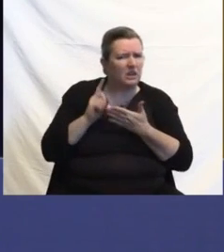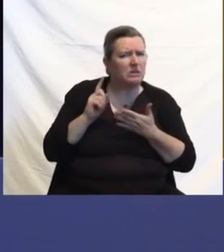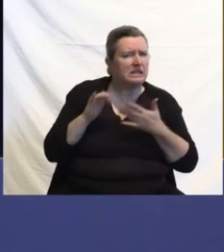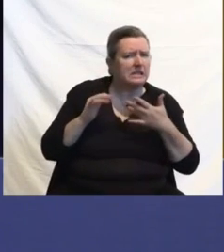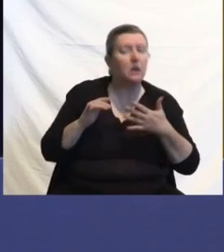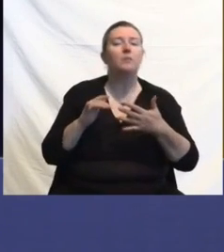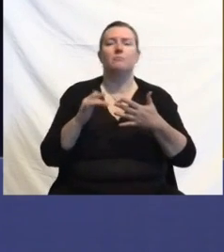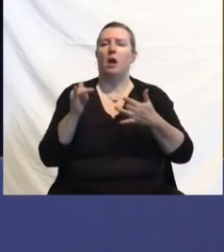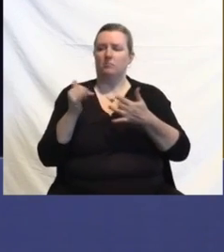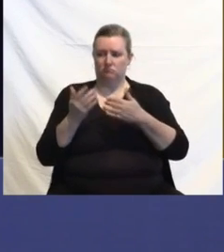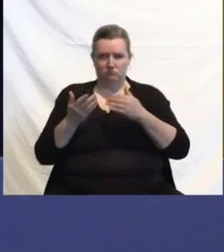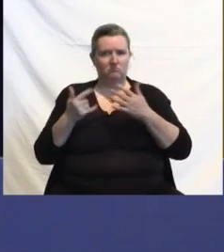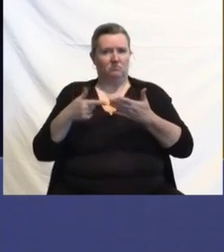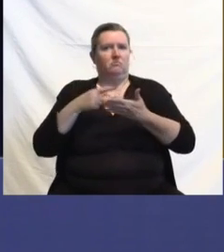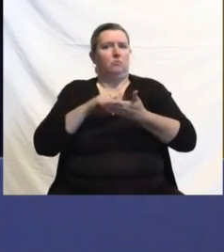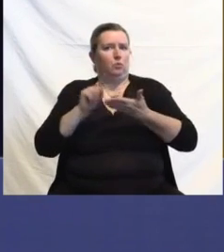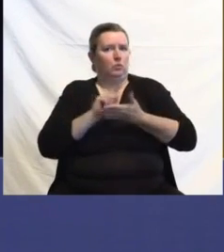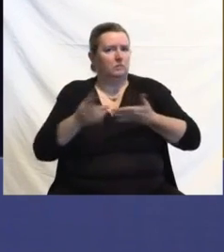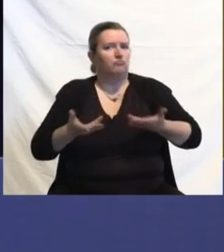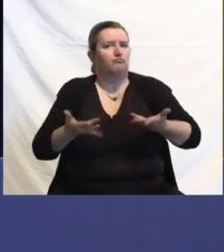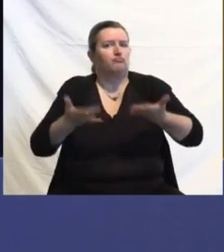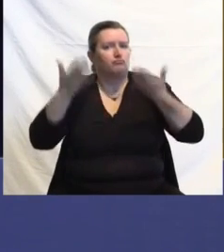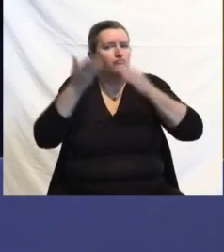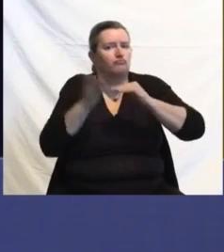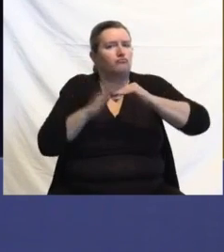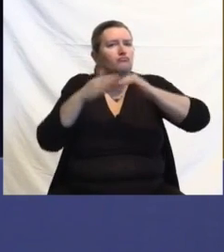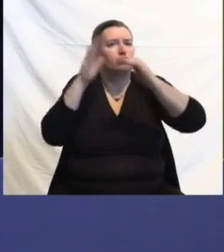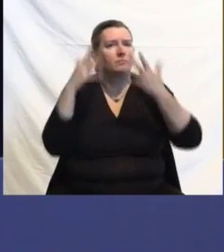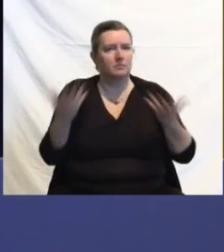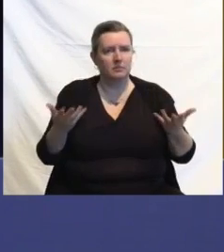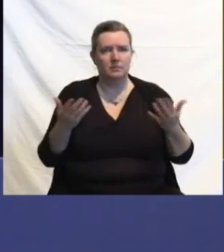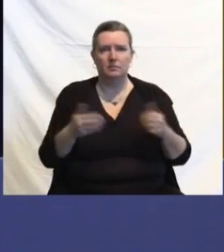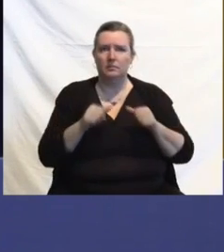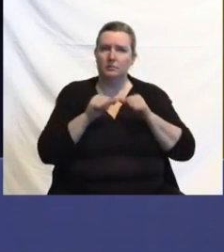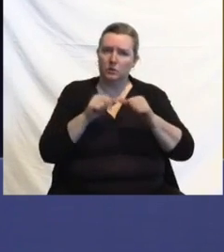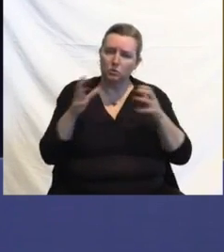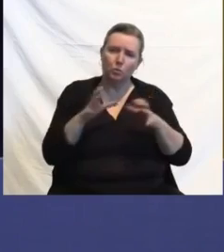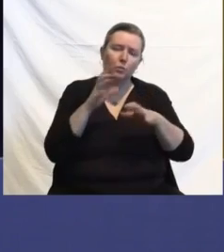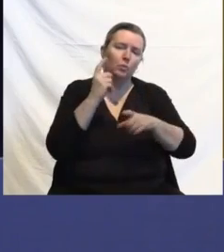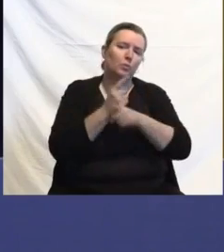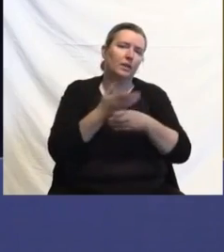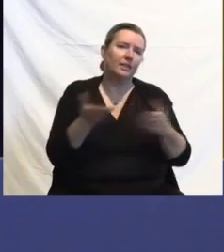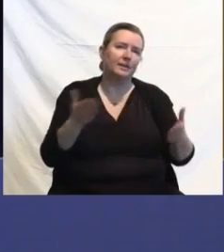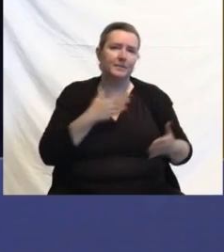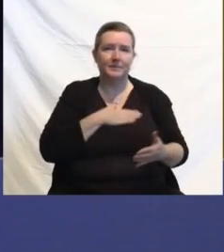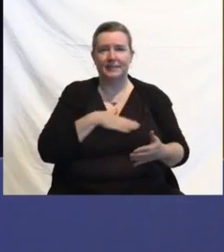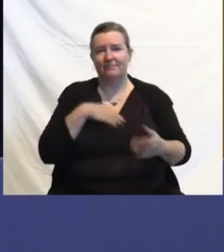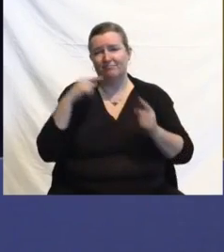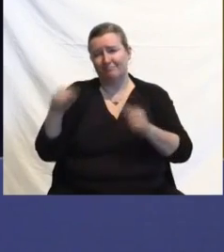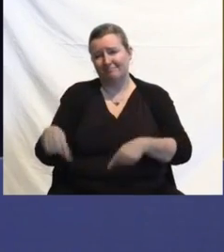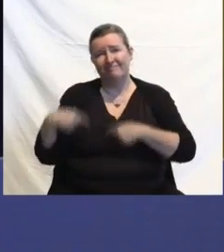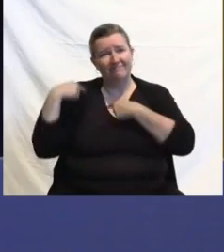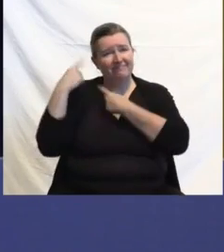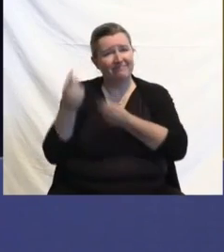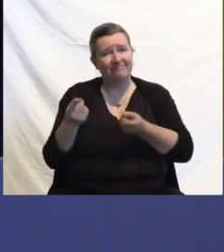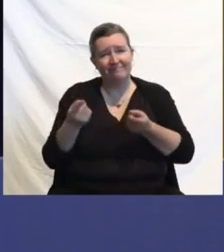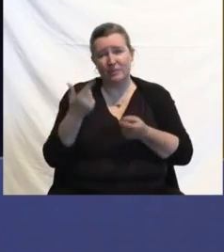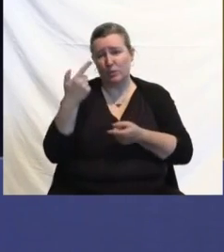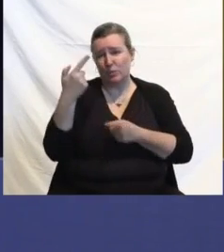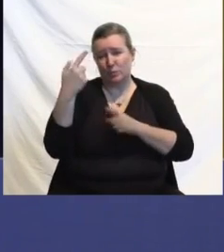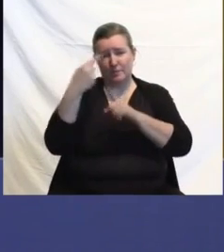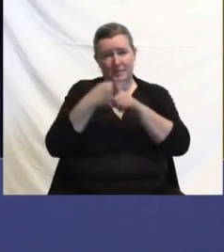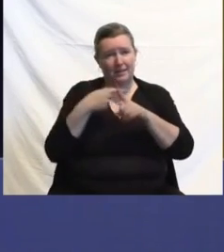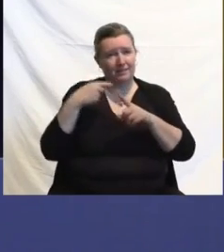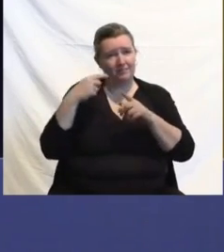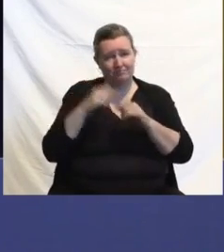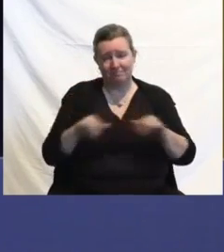to be. And continue to do all the things, the right things you've done, folks, by the millions over these 21 months. Happy